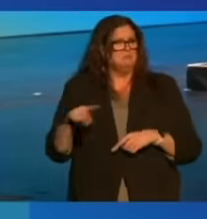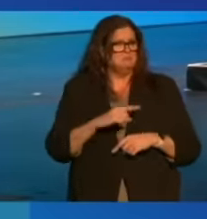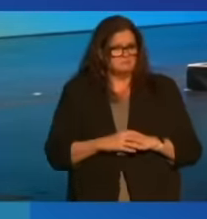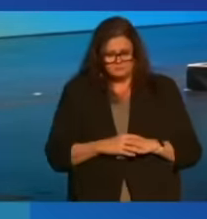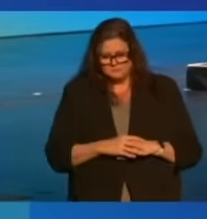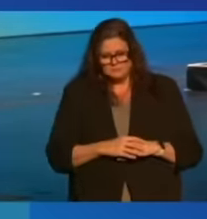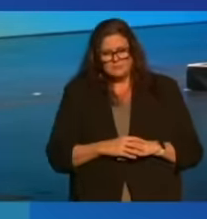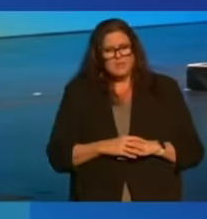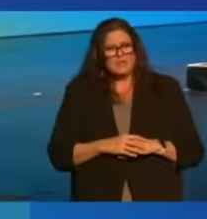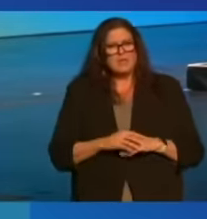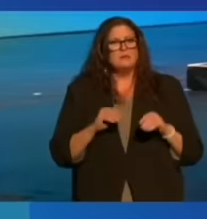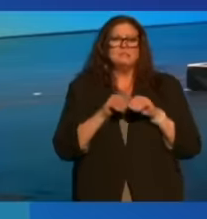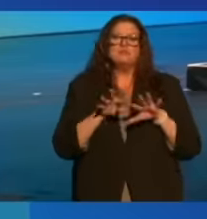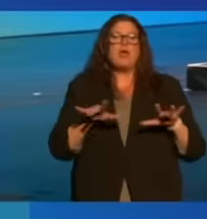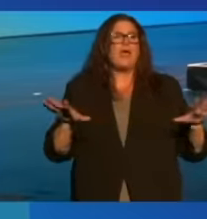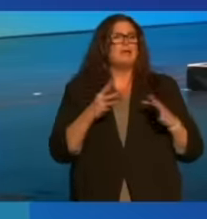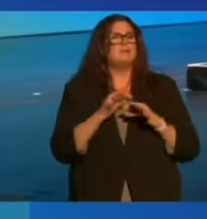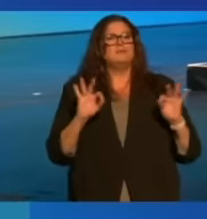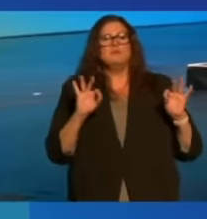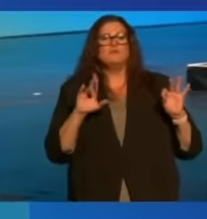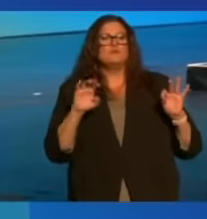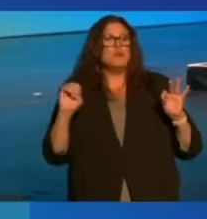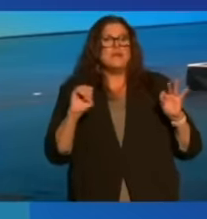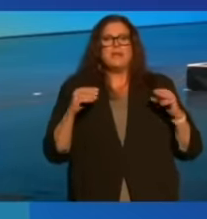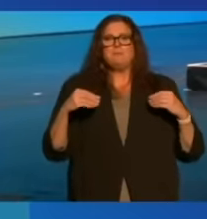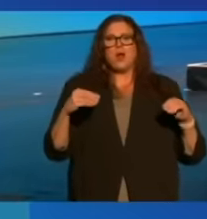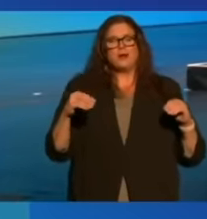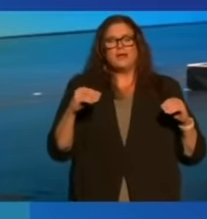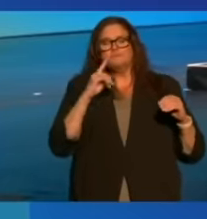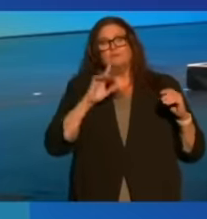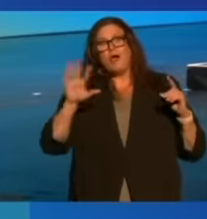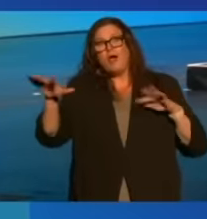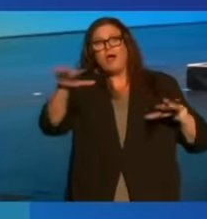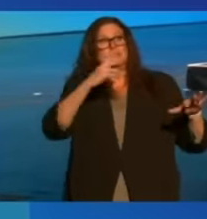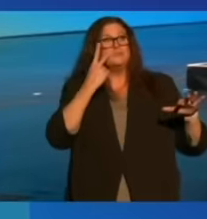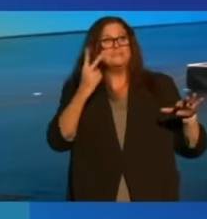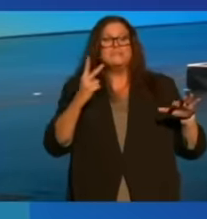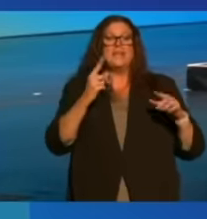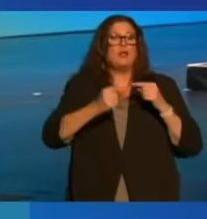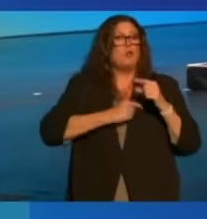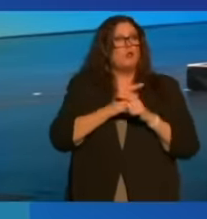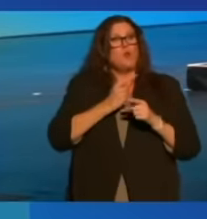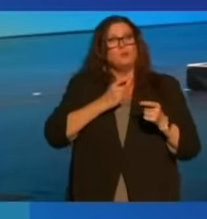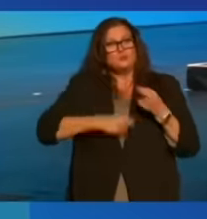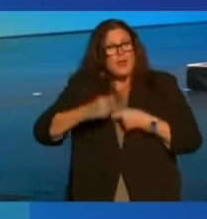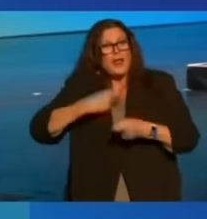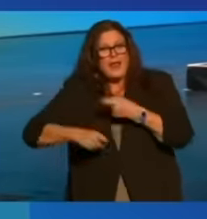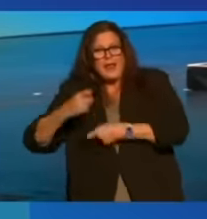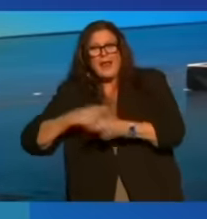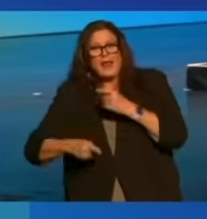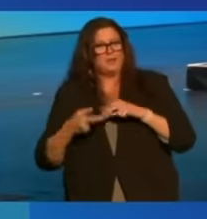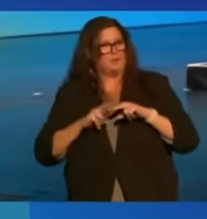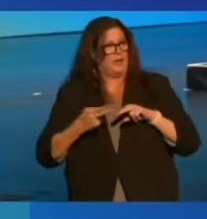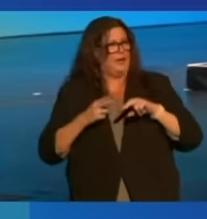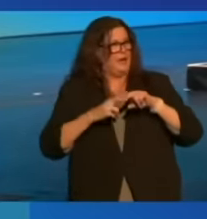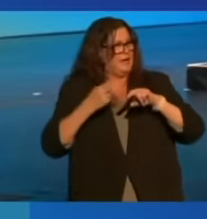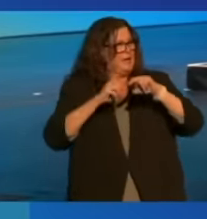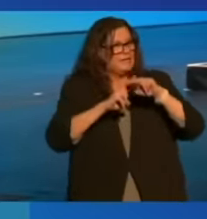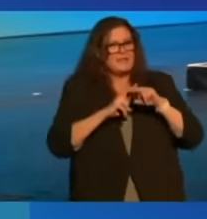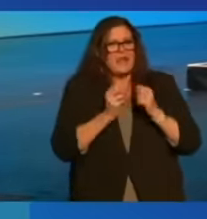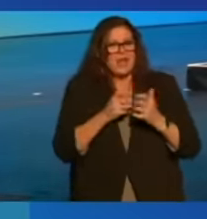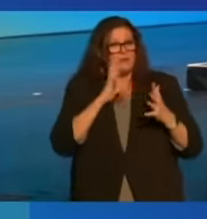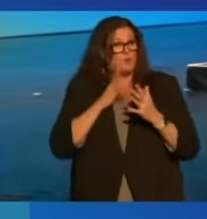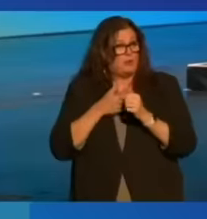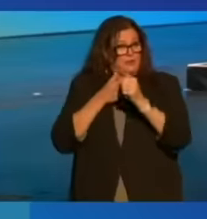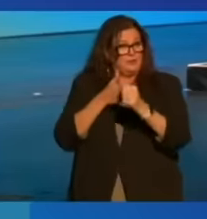There was going to be the spread of the free market. As far as the eye can see, global trade would steadily increase, and all this